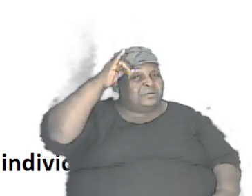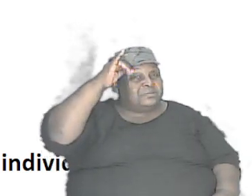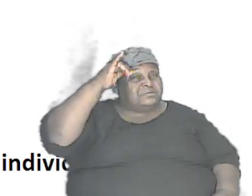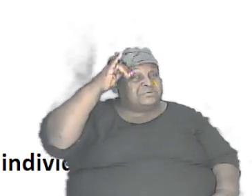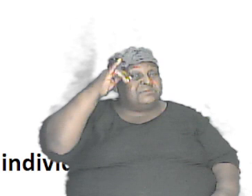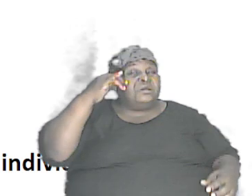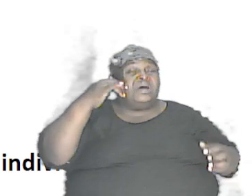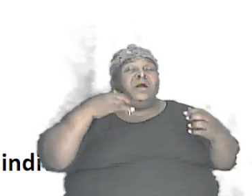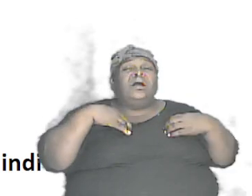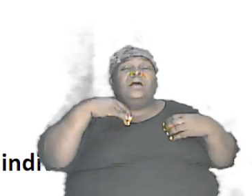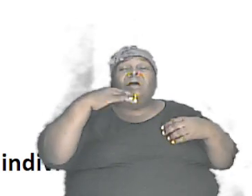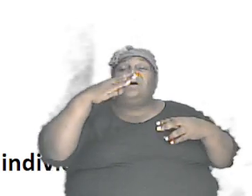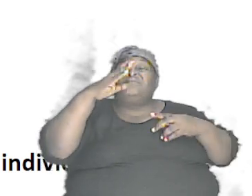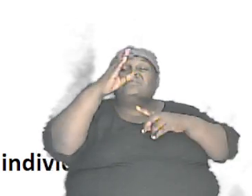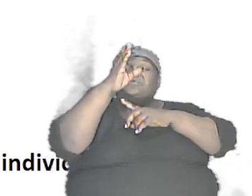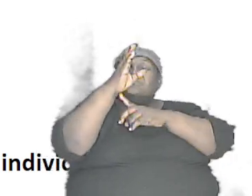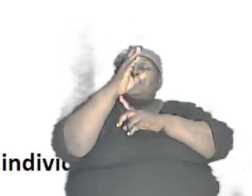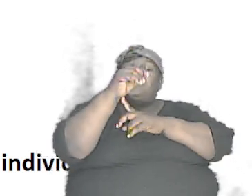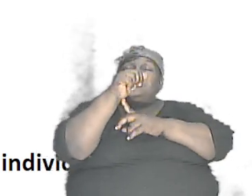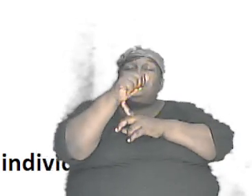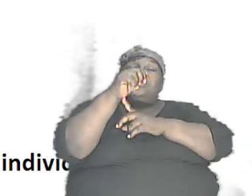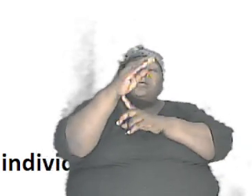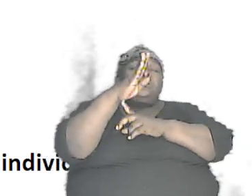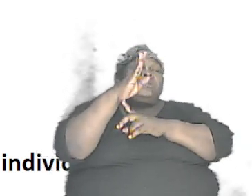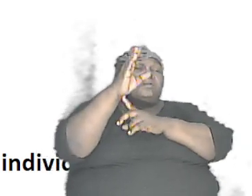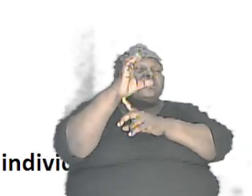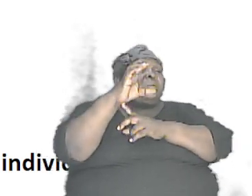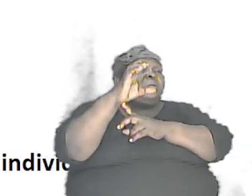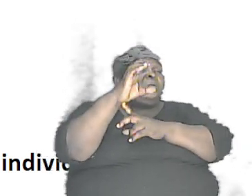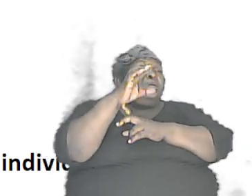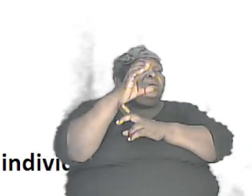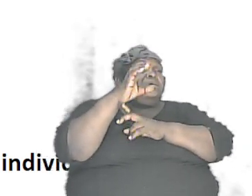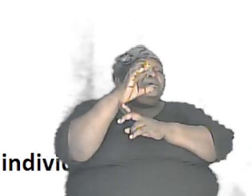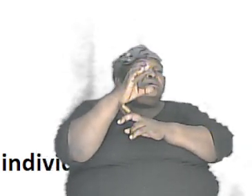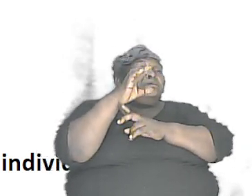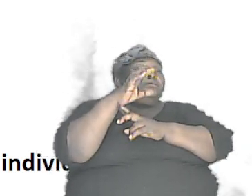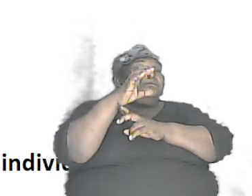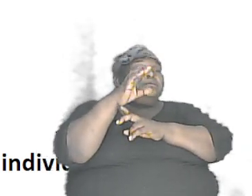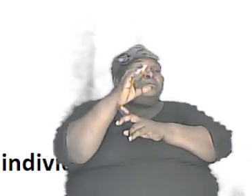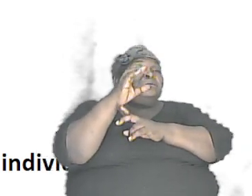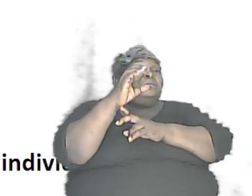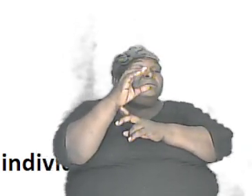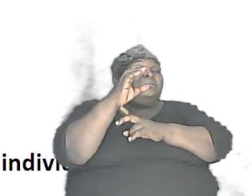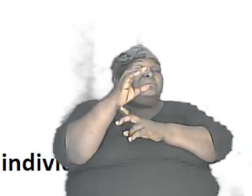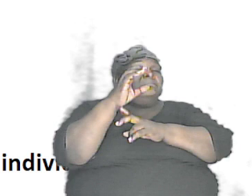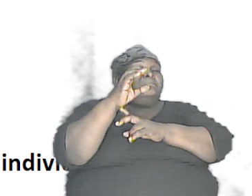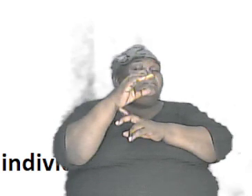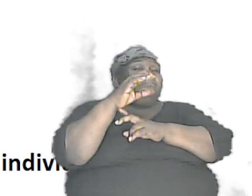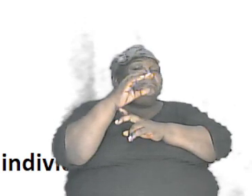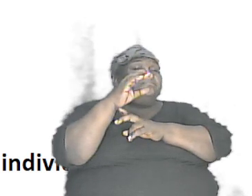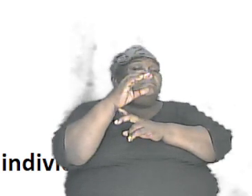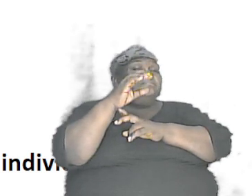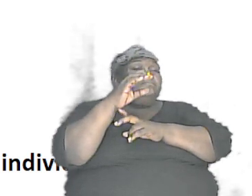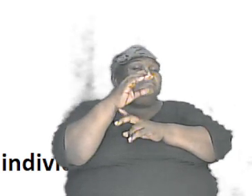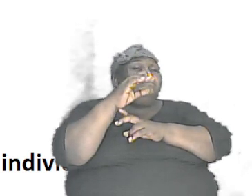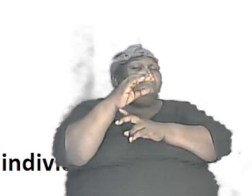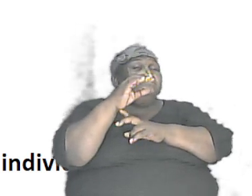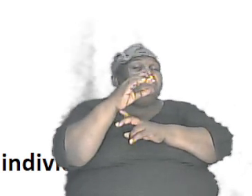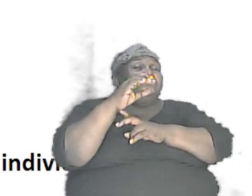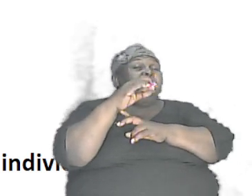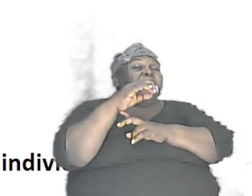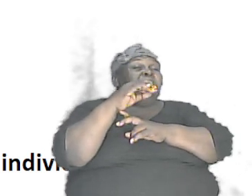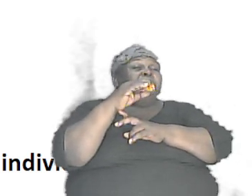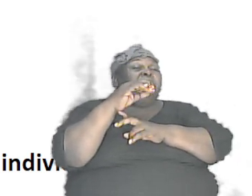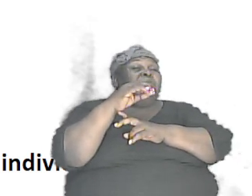capital A and common A, capital B and common B, so they mean color at the top there, capital C and common C. so